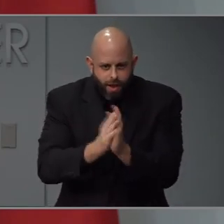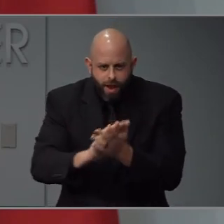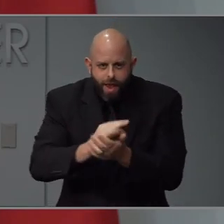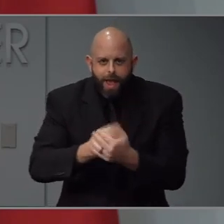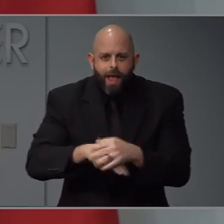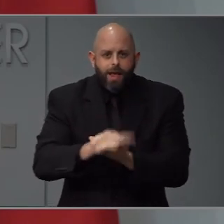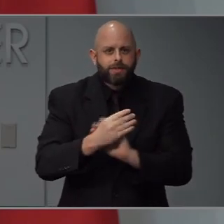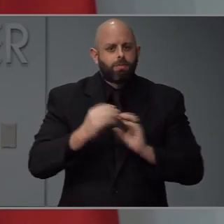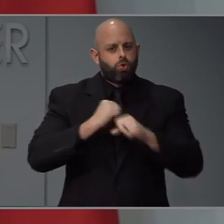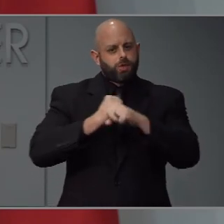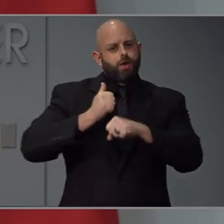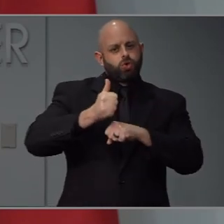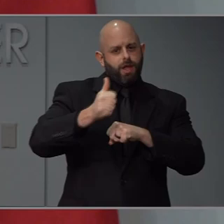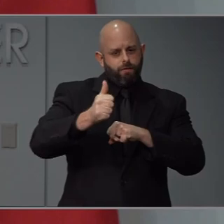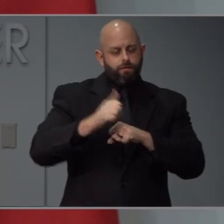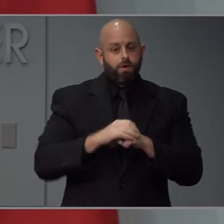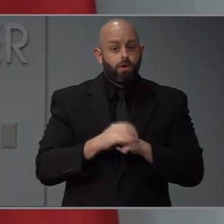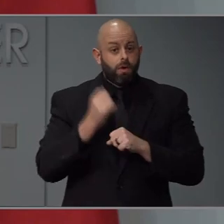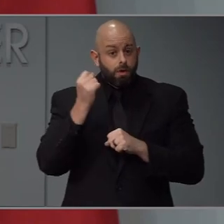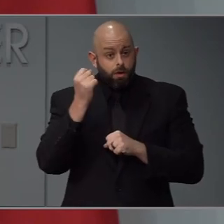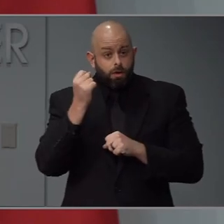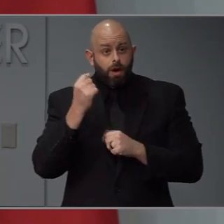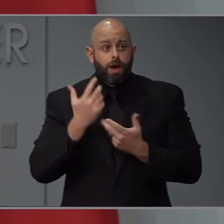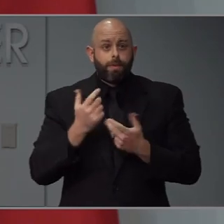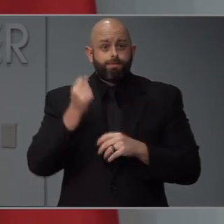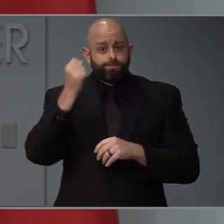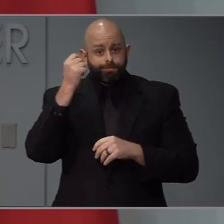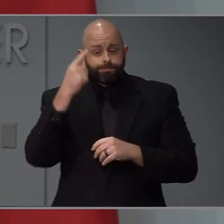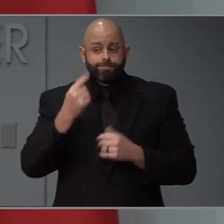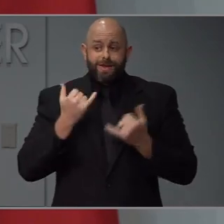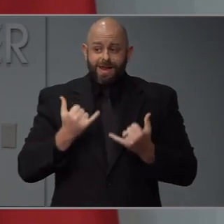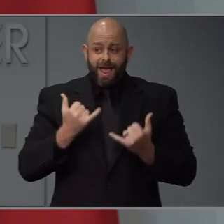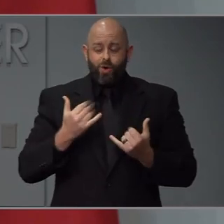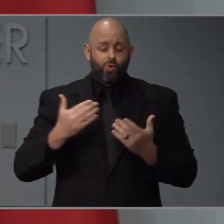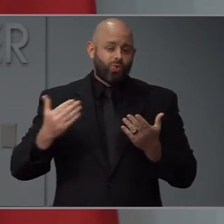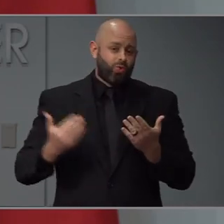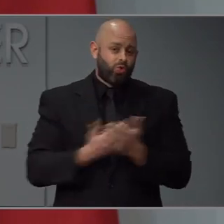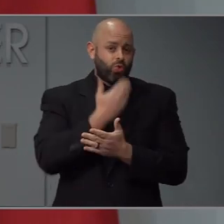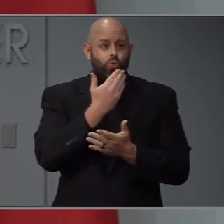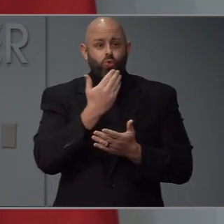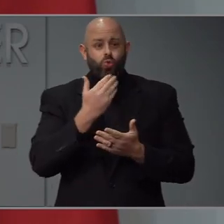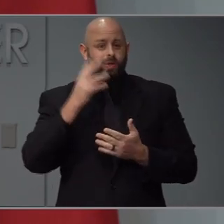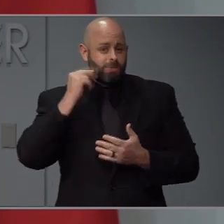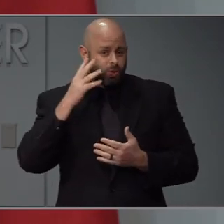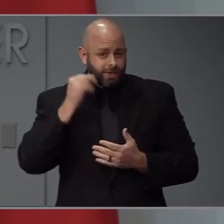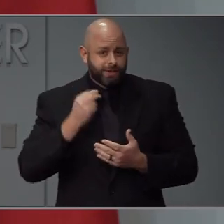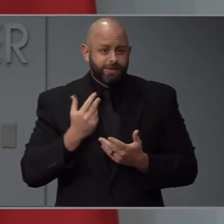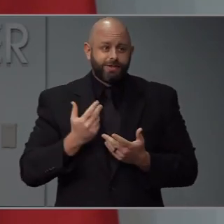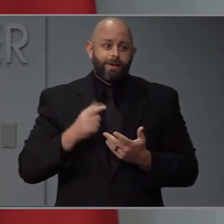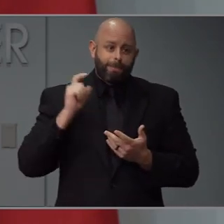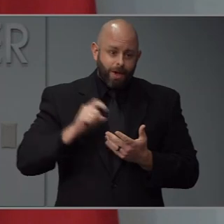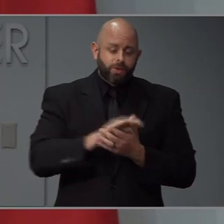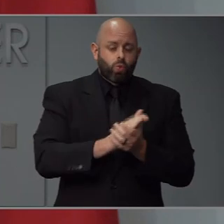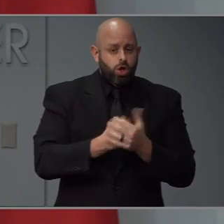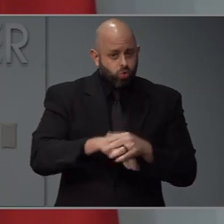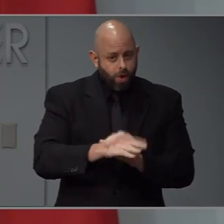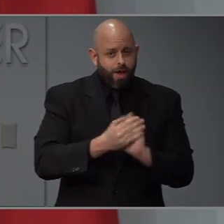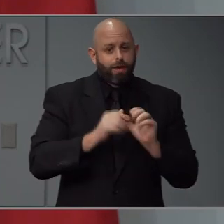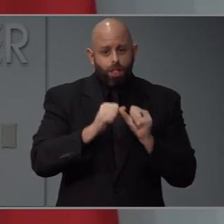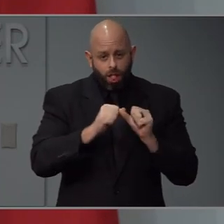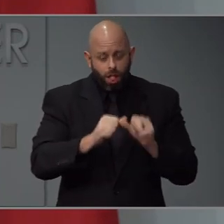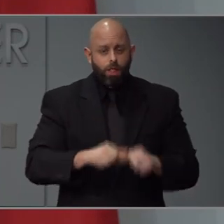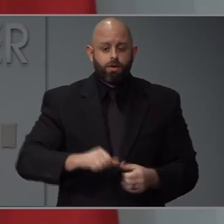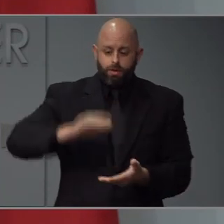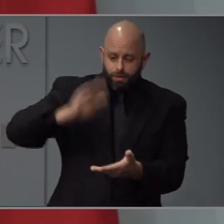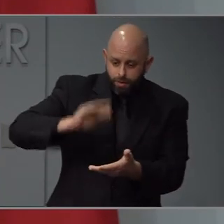yourself. So we're never going to get away from this, our new normal of washing our hands, using disinfectant, wiping down surfaces. So